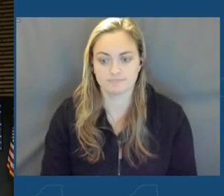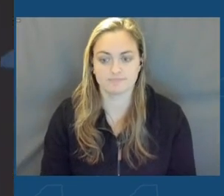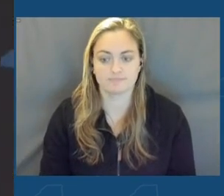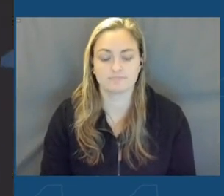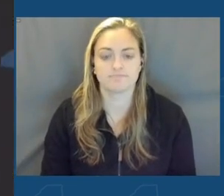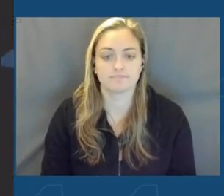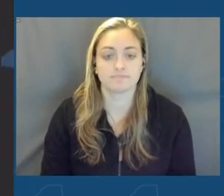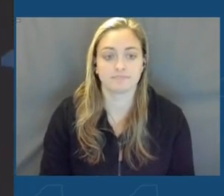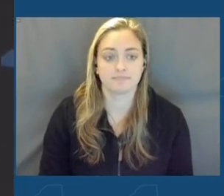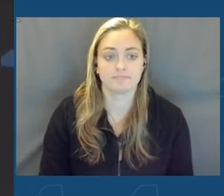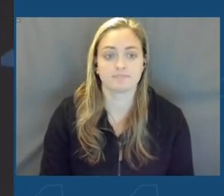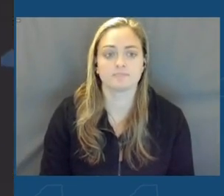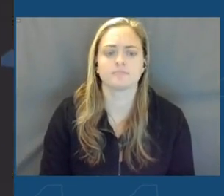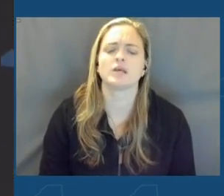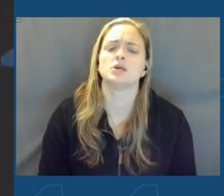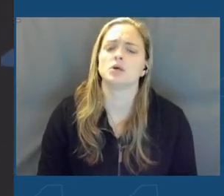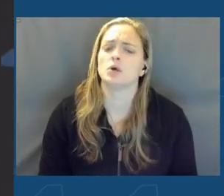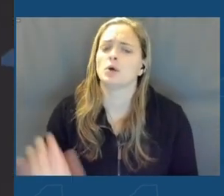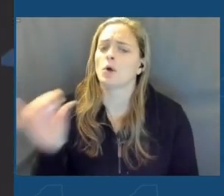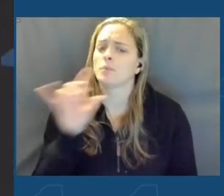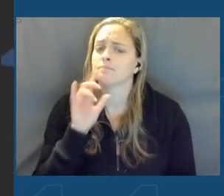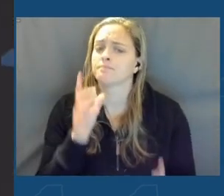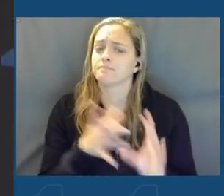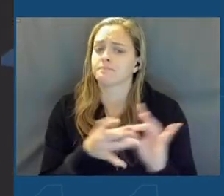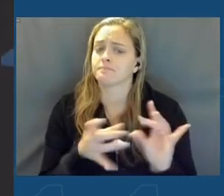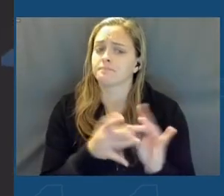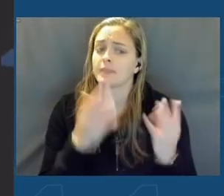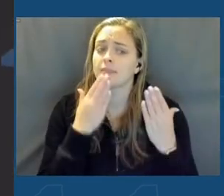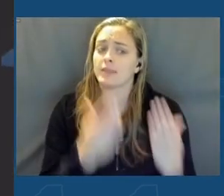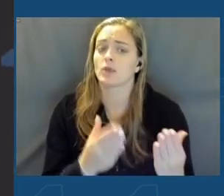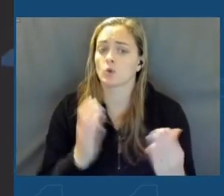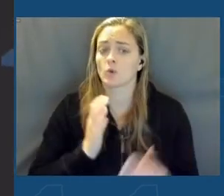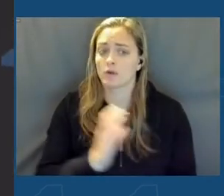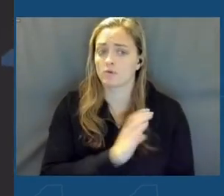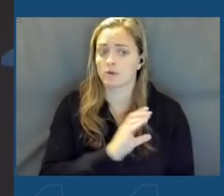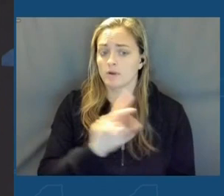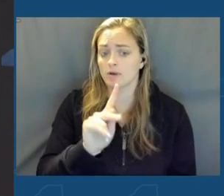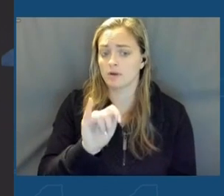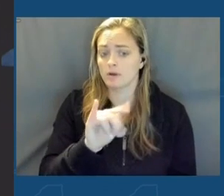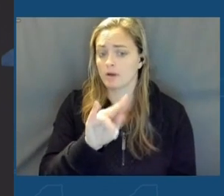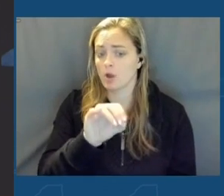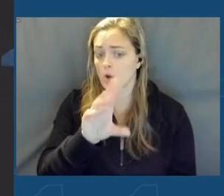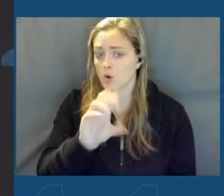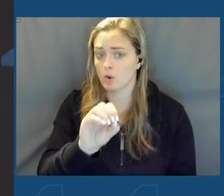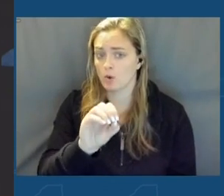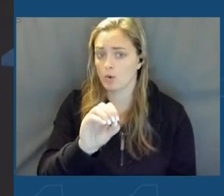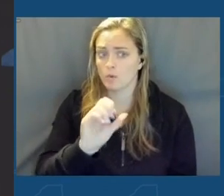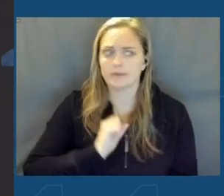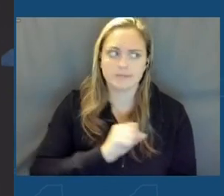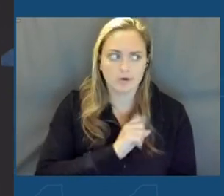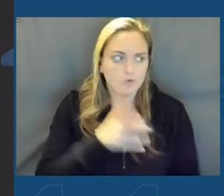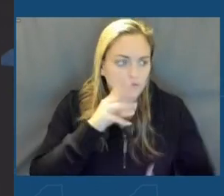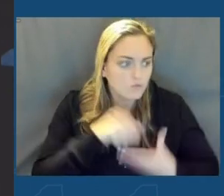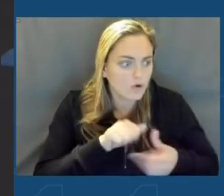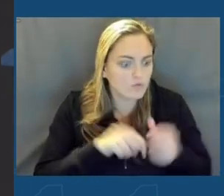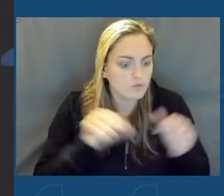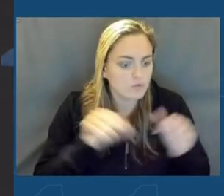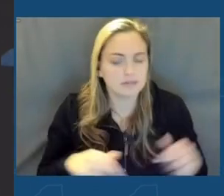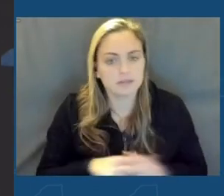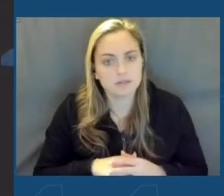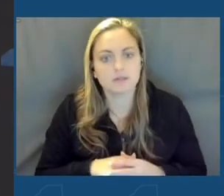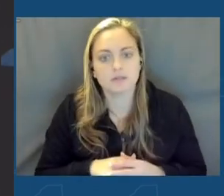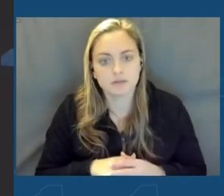I do want to thank Congressman Katko, Assemblyman Sturpe, the senators who participated in this